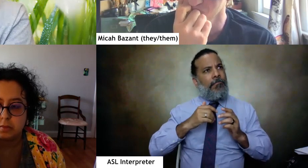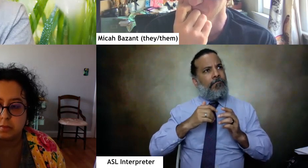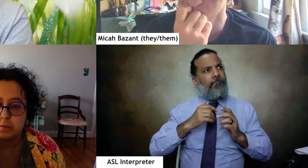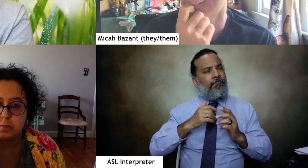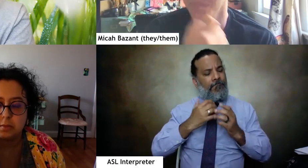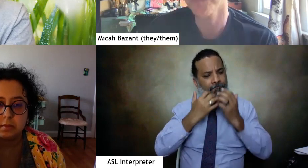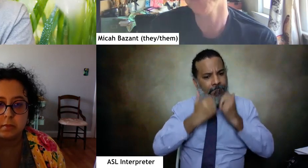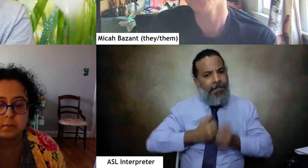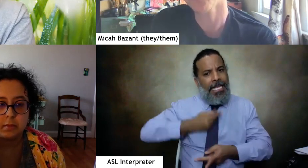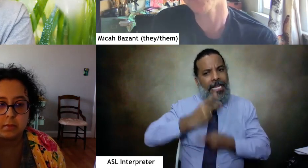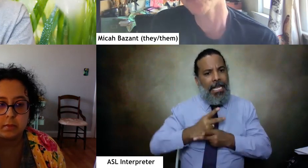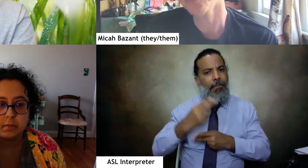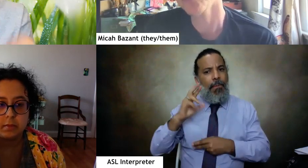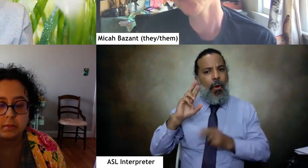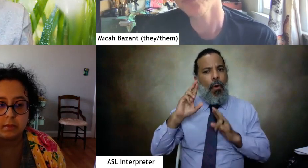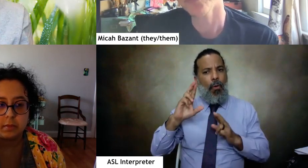moving forward